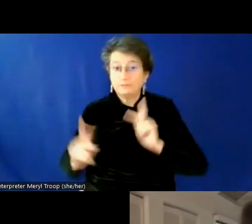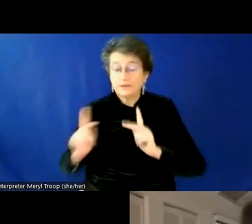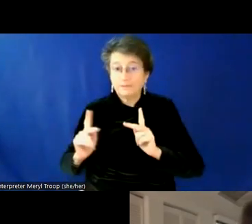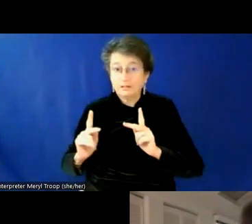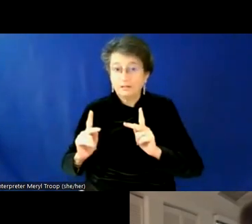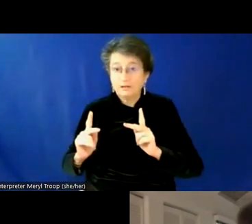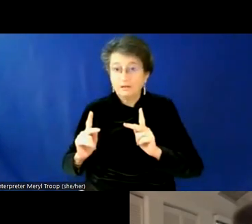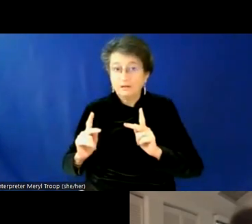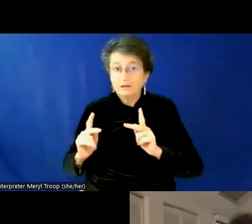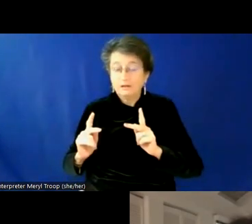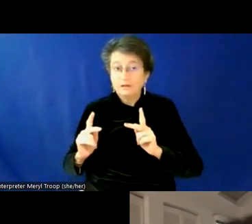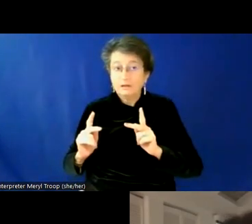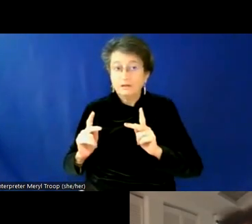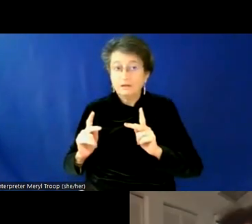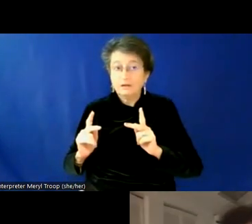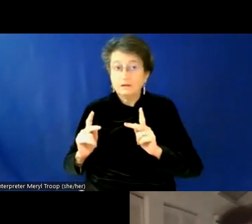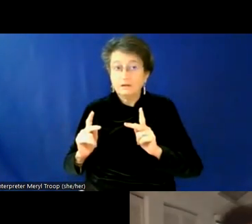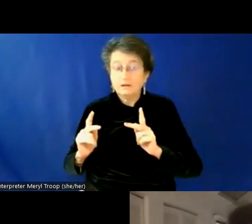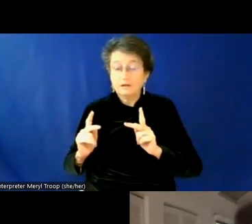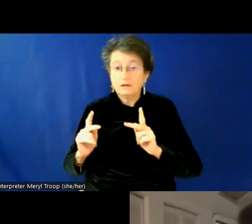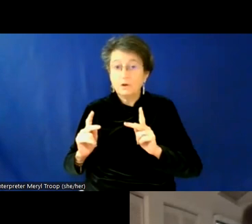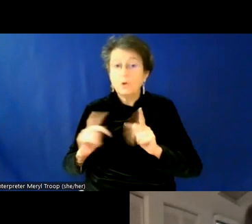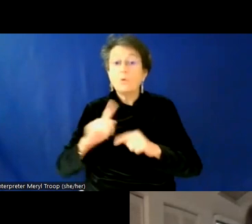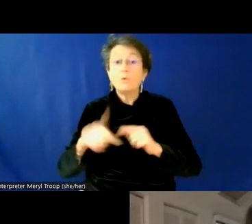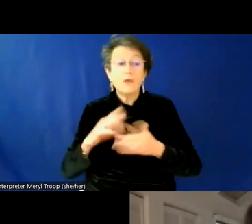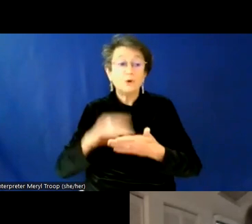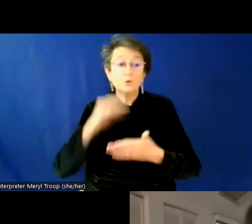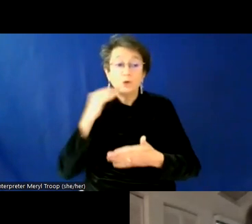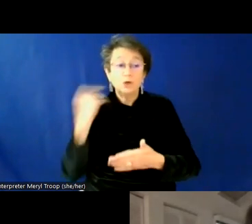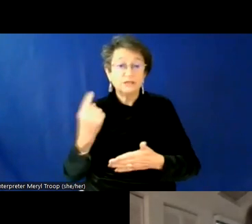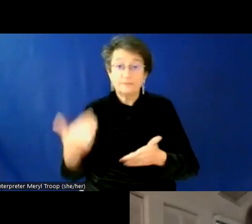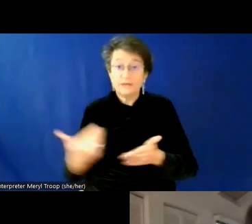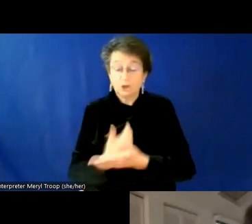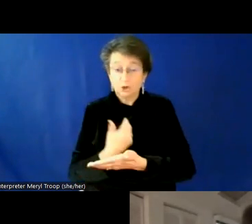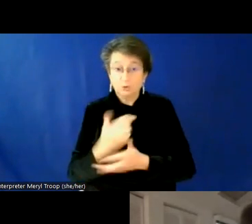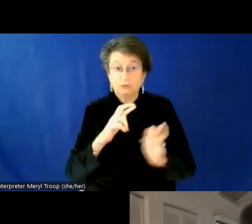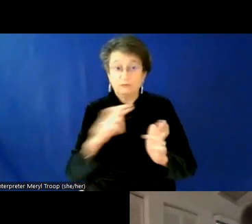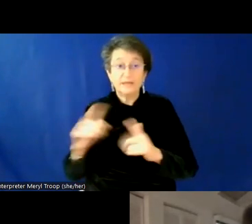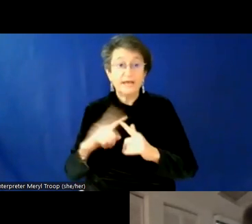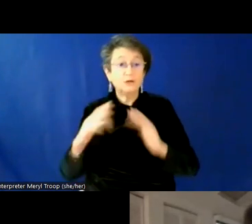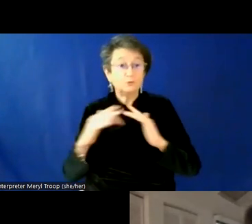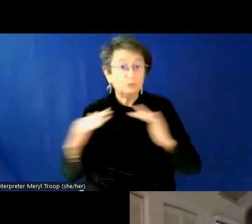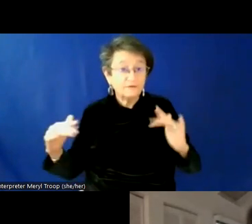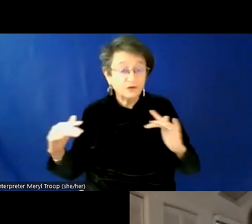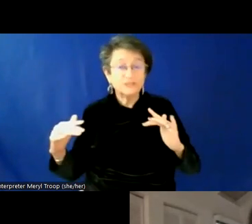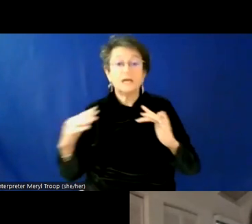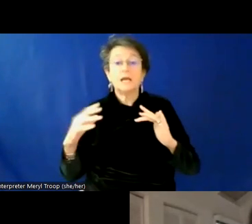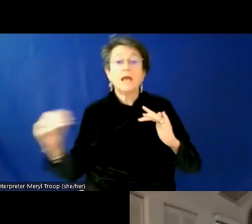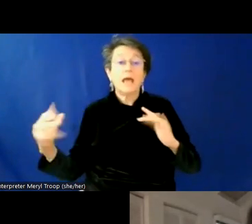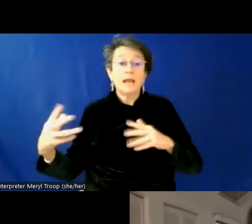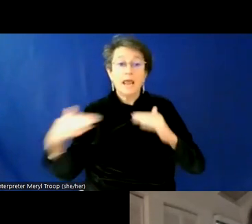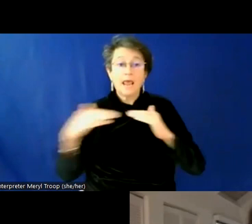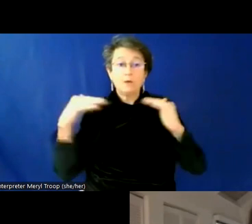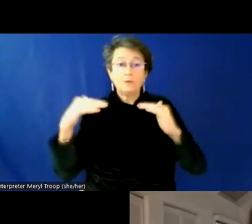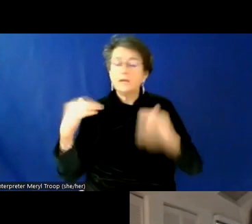to, is to, you know, when you're learning about something new related to diversity and equity or related to a population that you're not familiar with